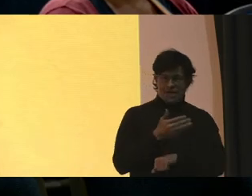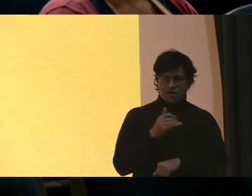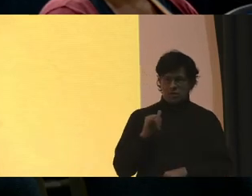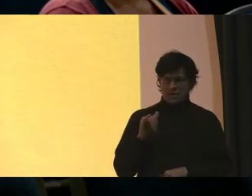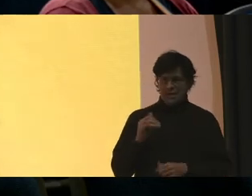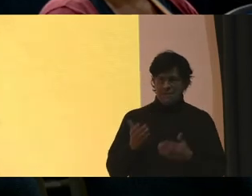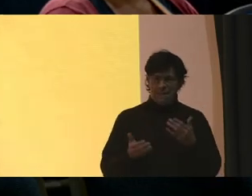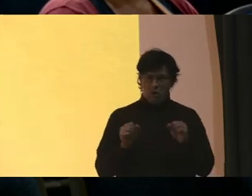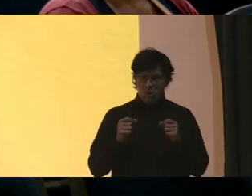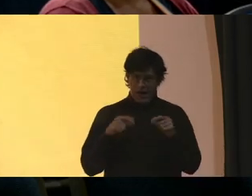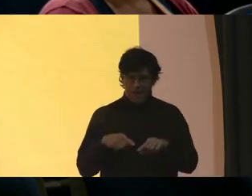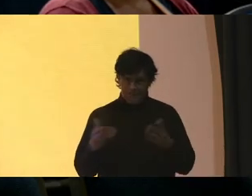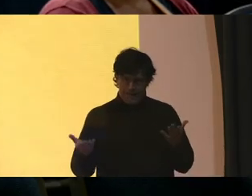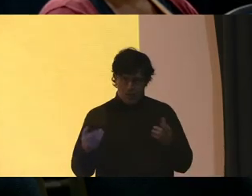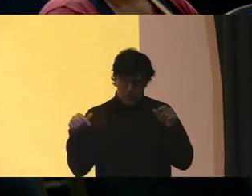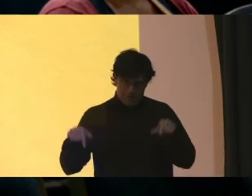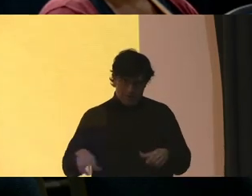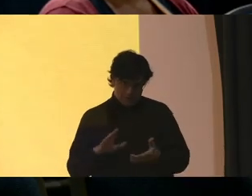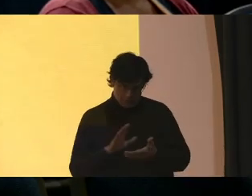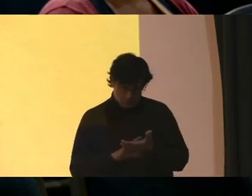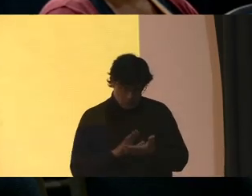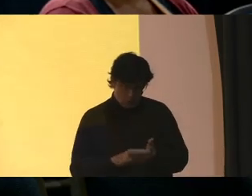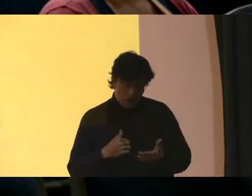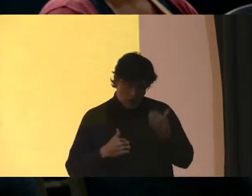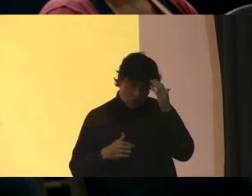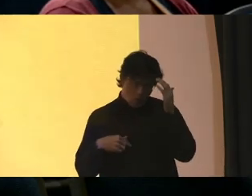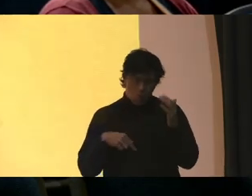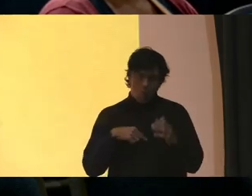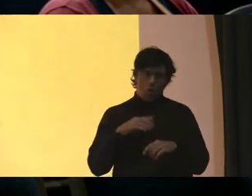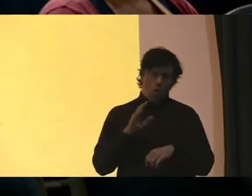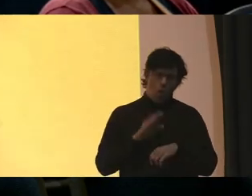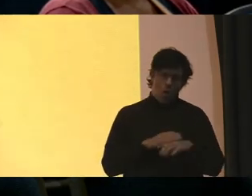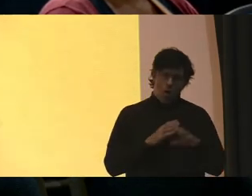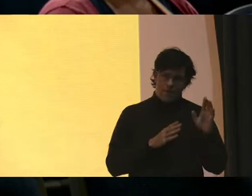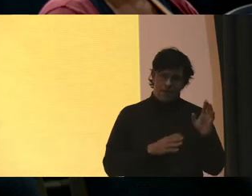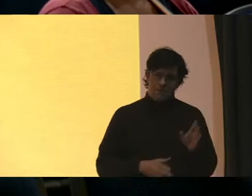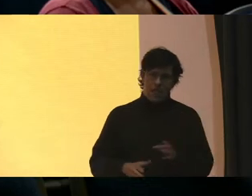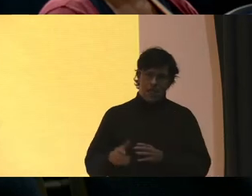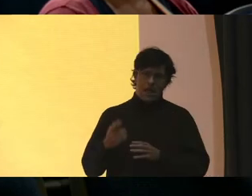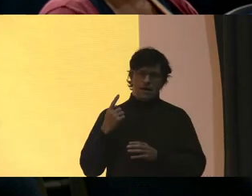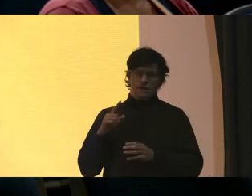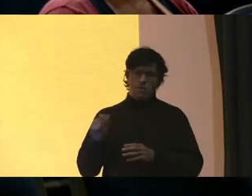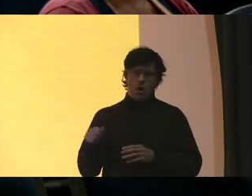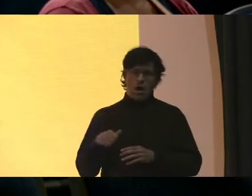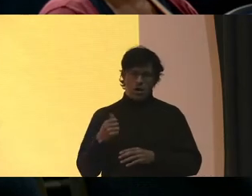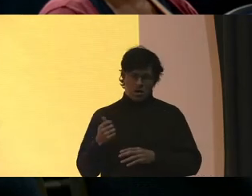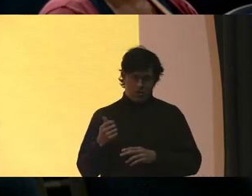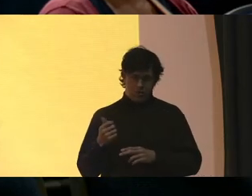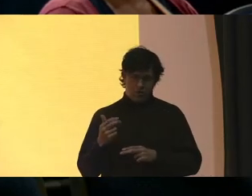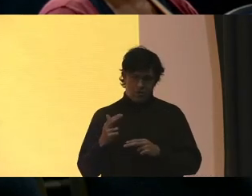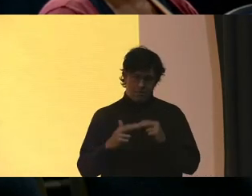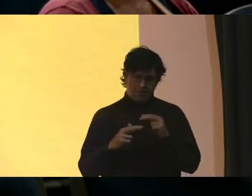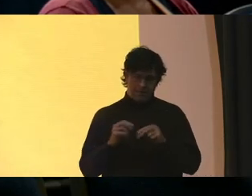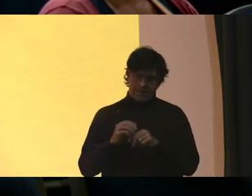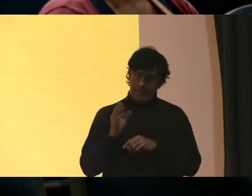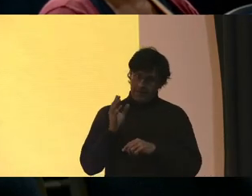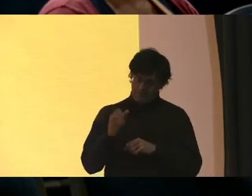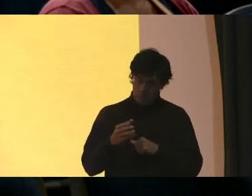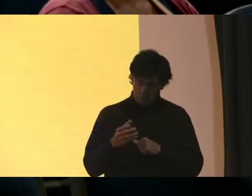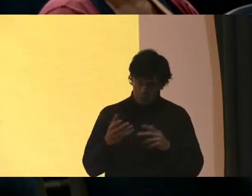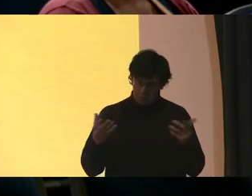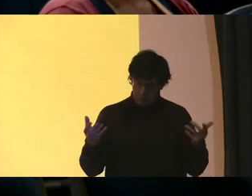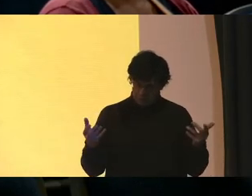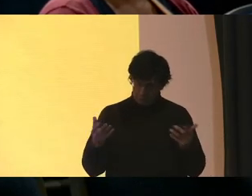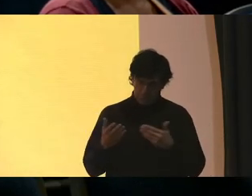could happen here at this school I know that we are on the plan for another building in the future But